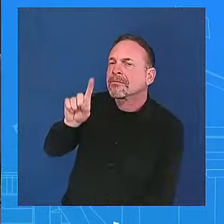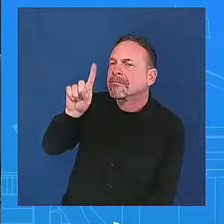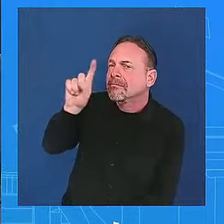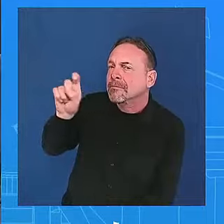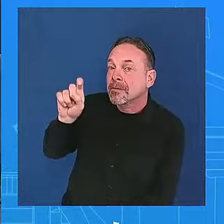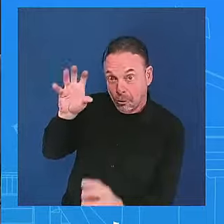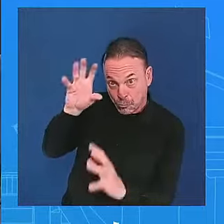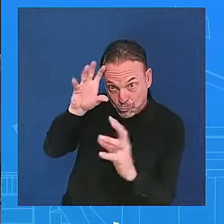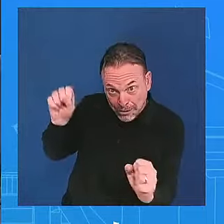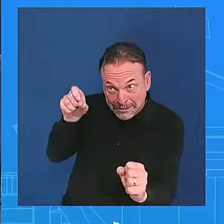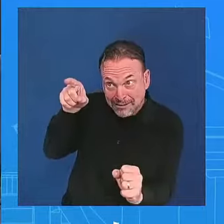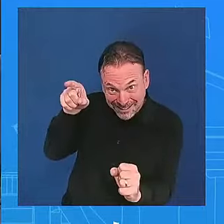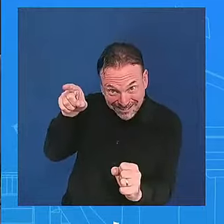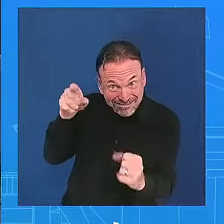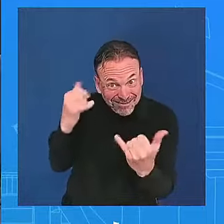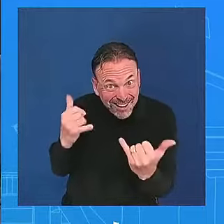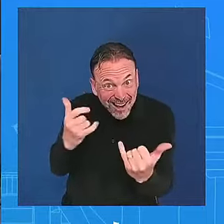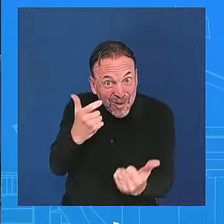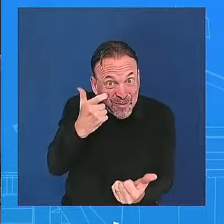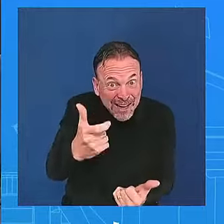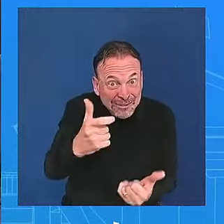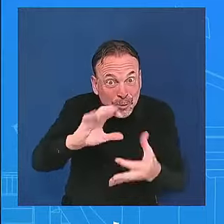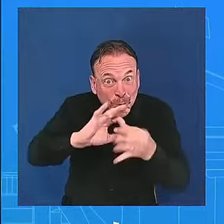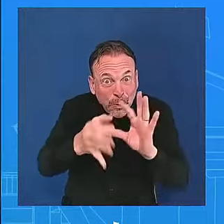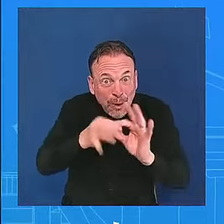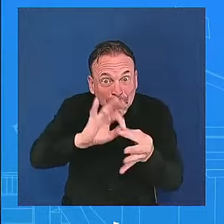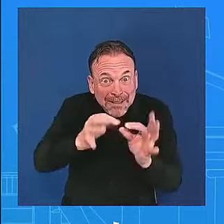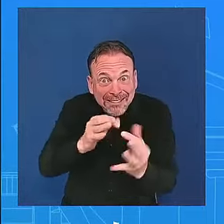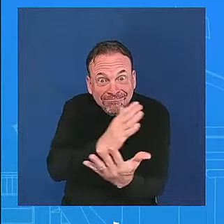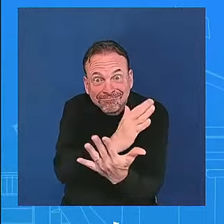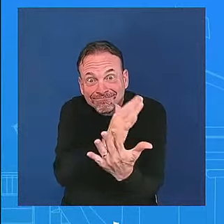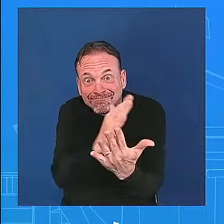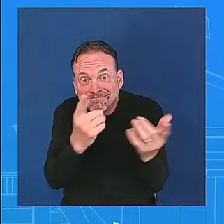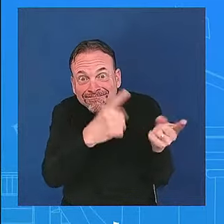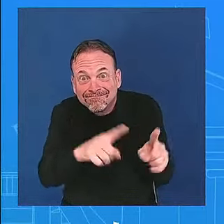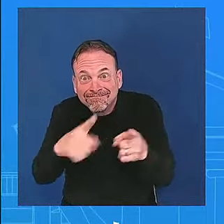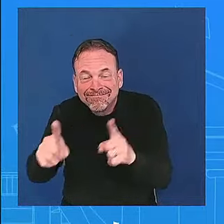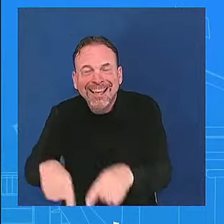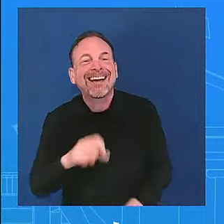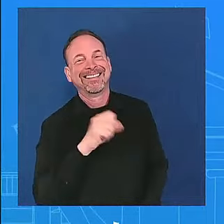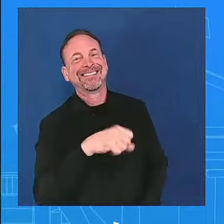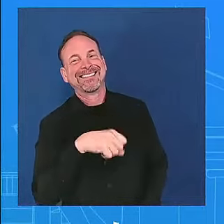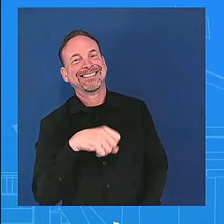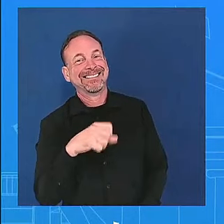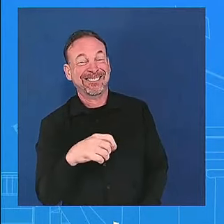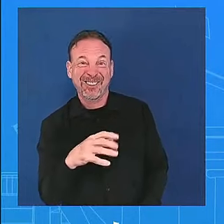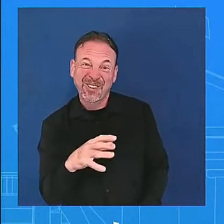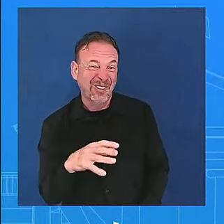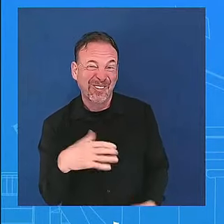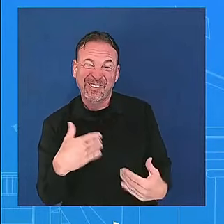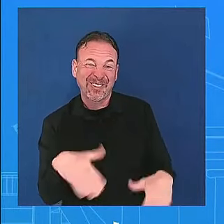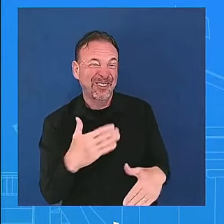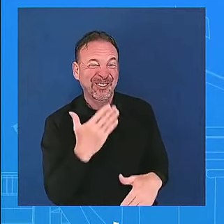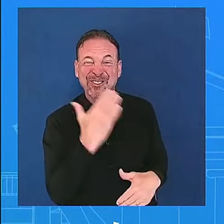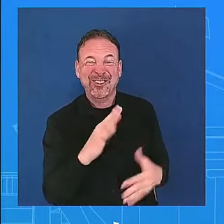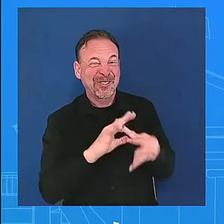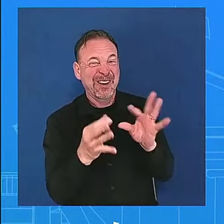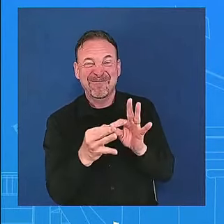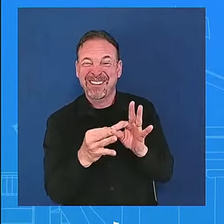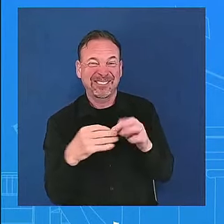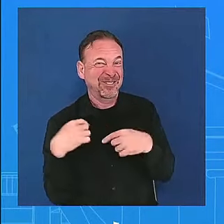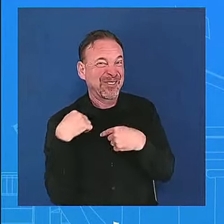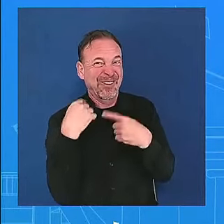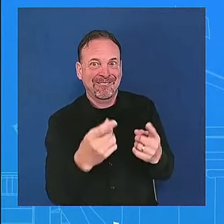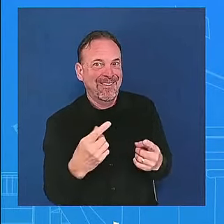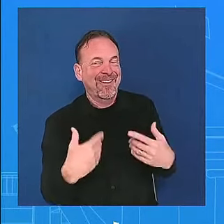phone is blowing up so it's been great so far the olympics has been so great um look the president and the first